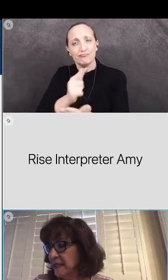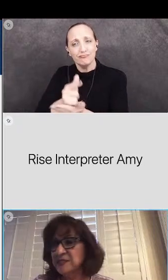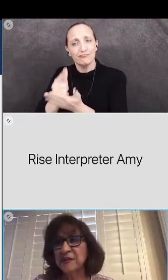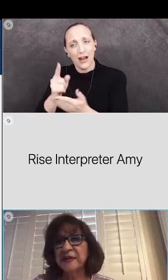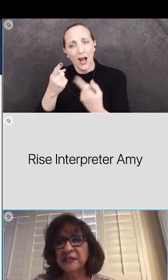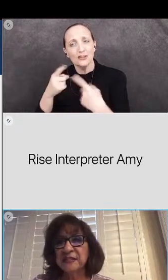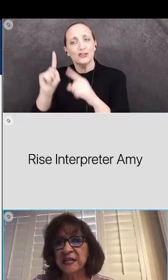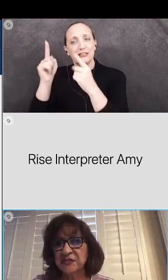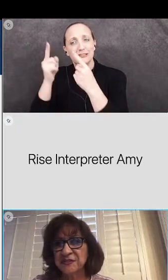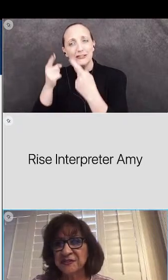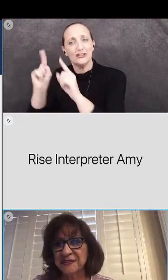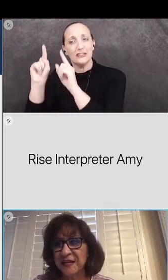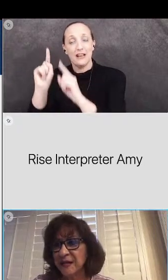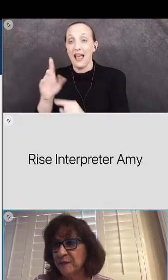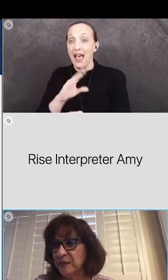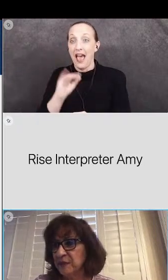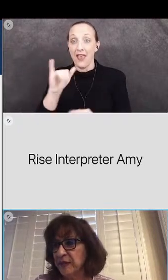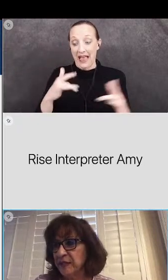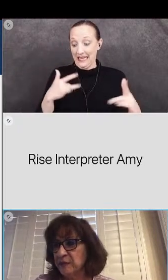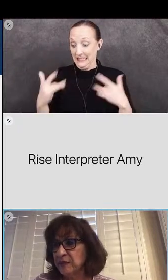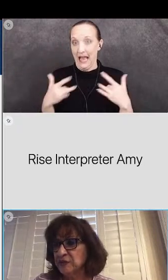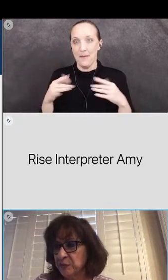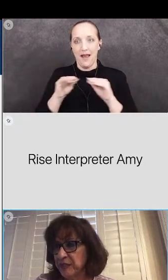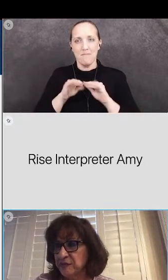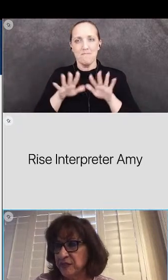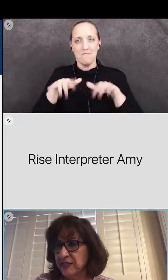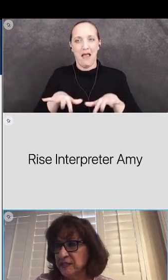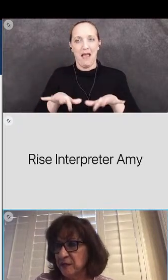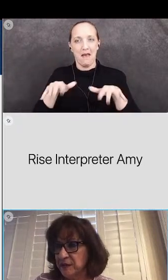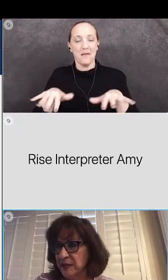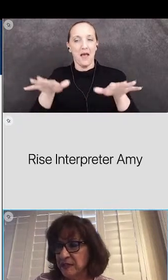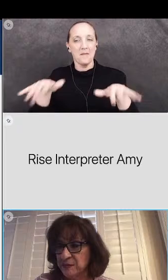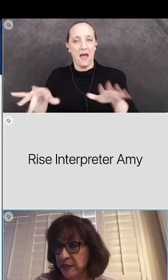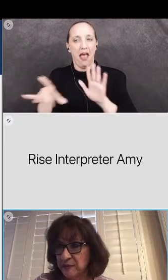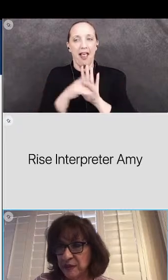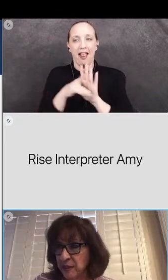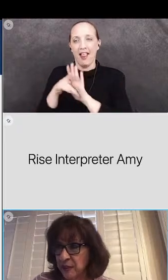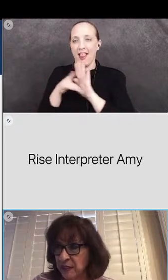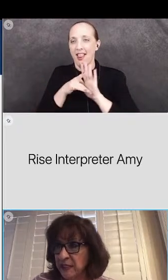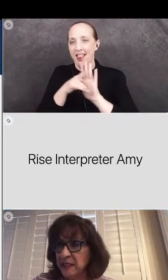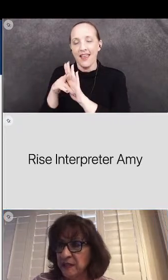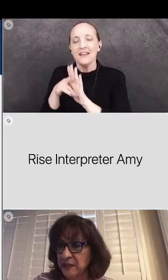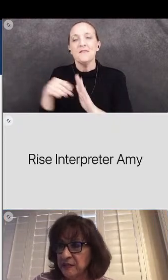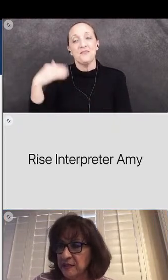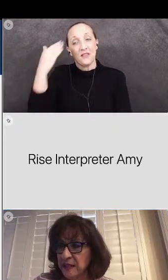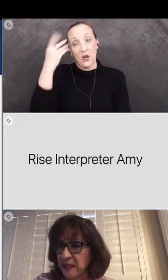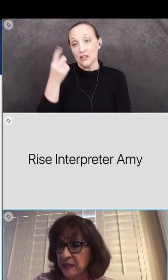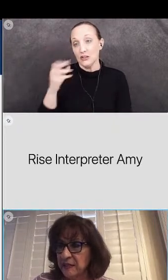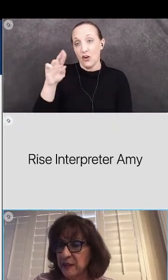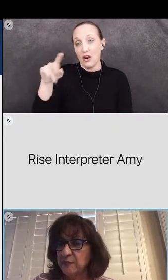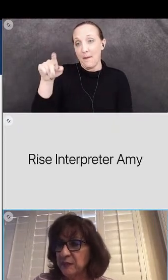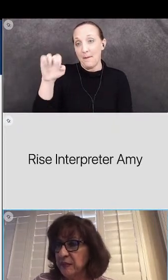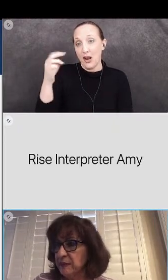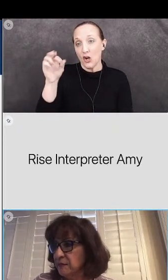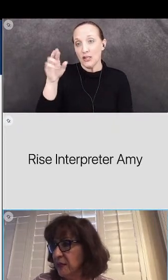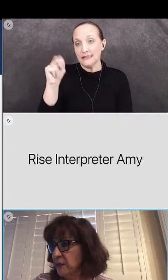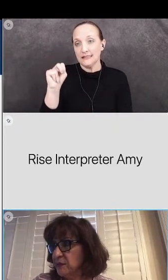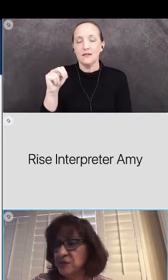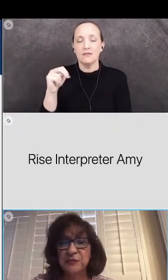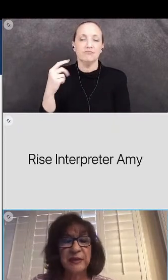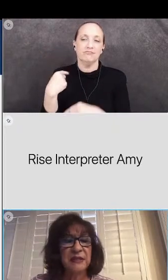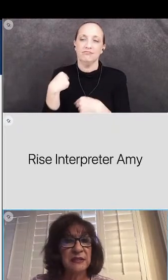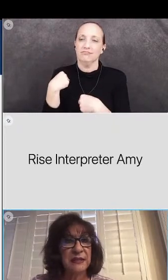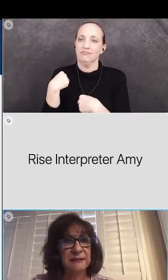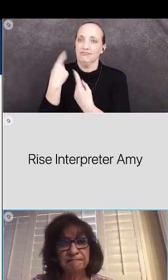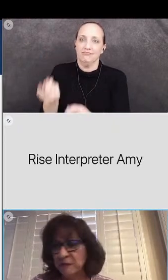and that, that that's very contagious. You know, I know Dr. Peterson has always has been leading this and, and,